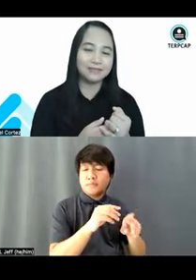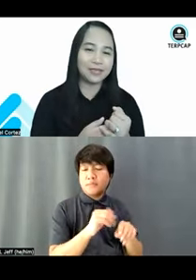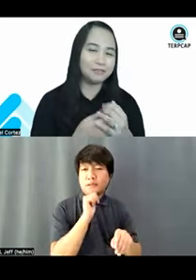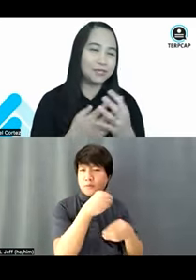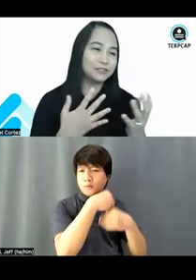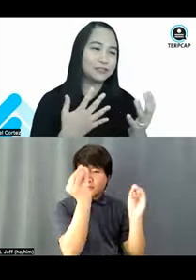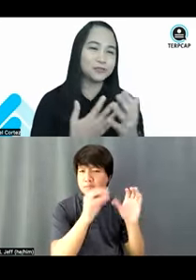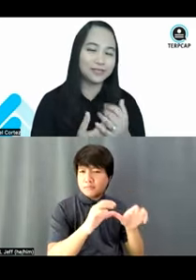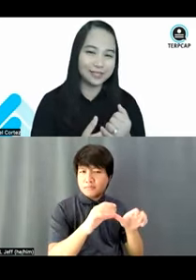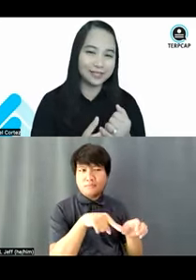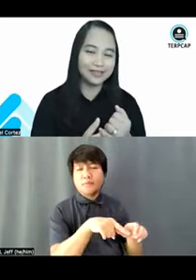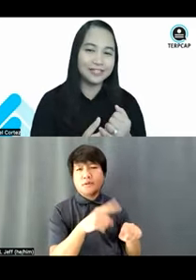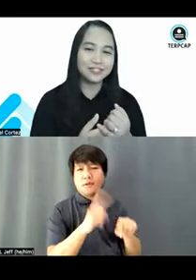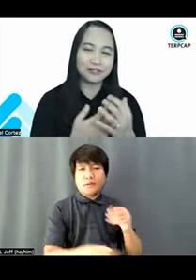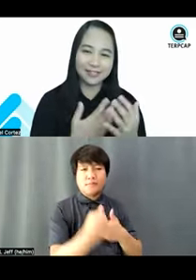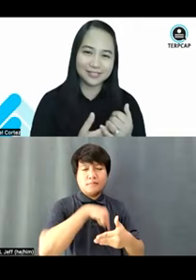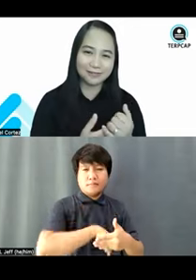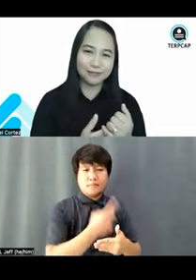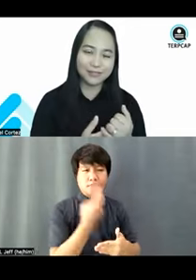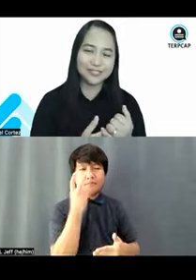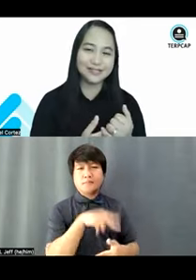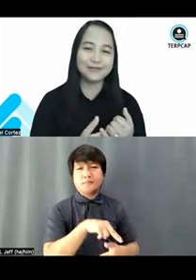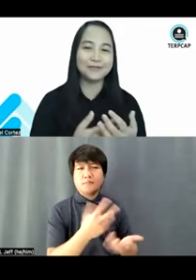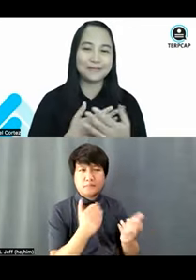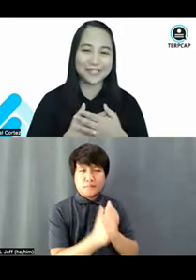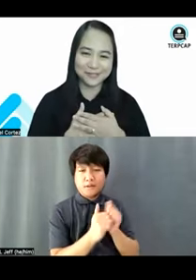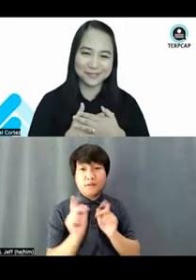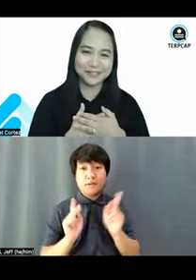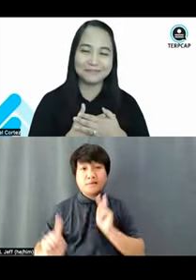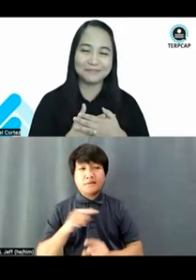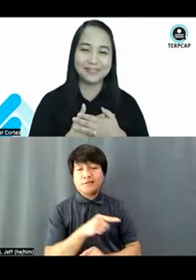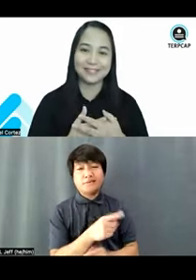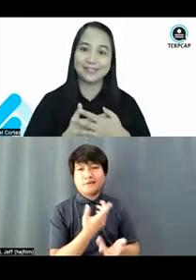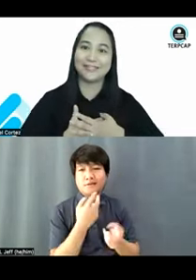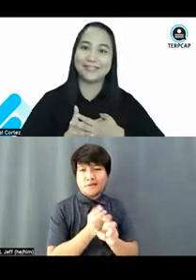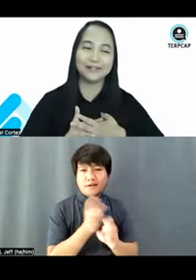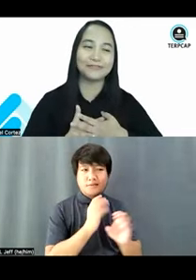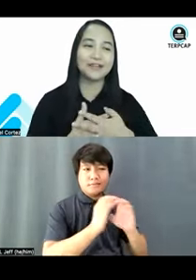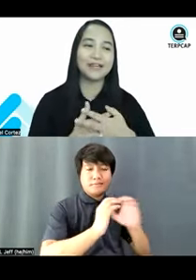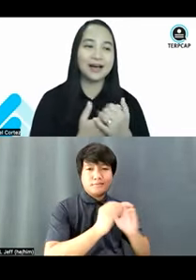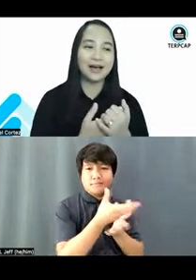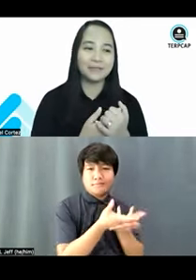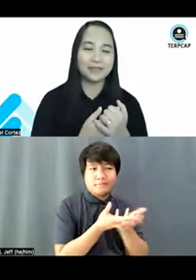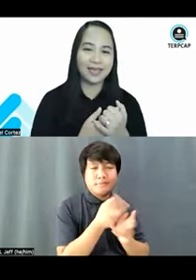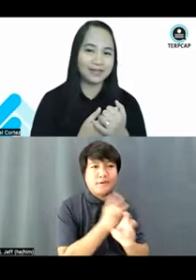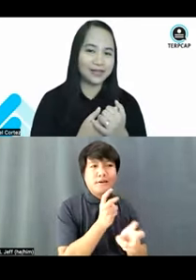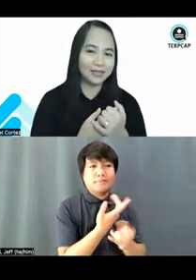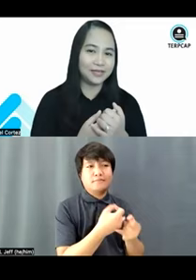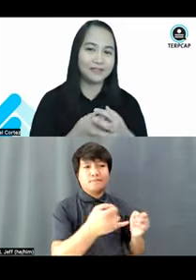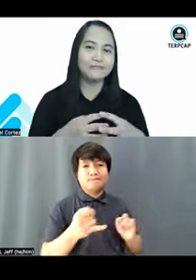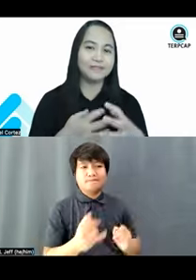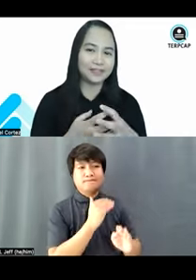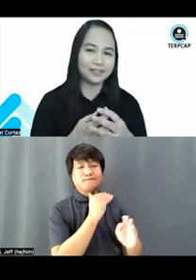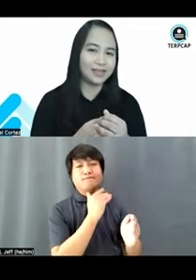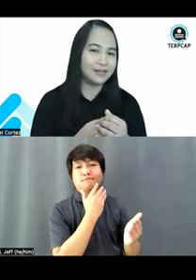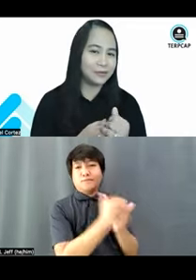Can people truly trust those who have psychosocial disabilities, such as myself? Can I